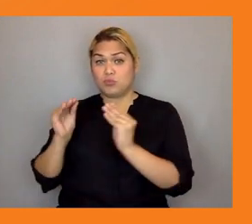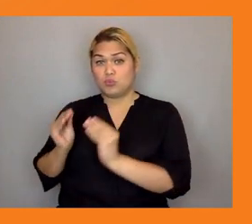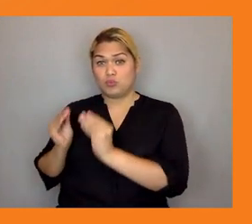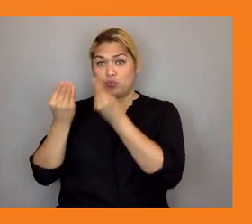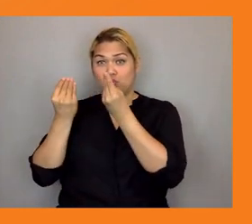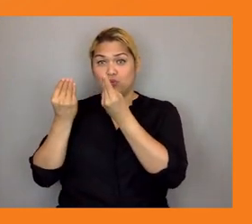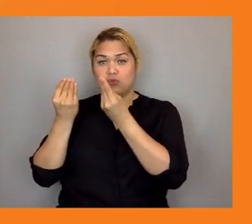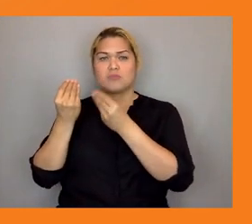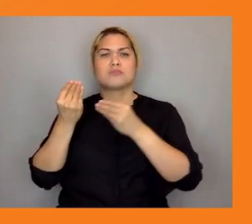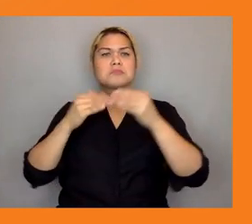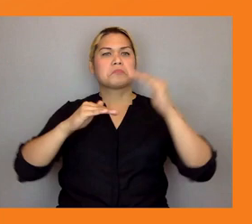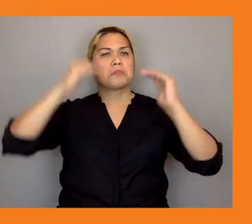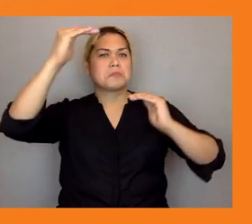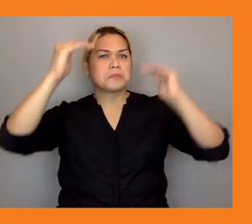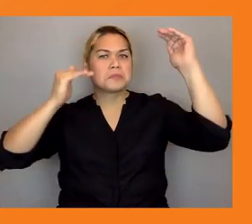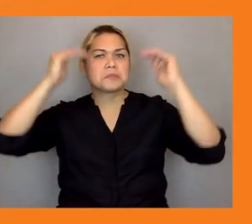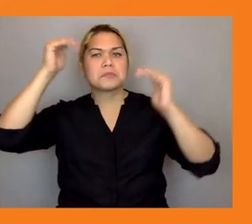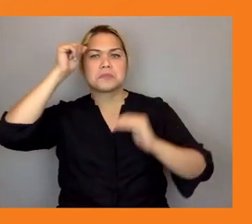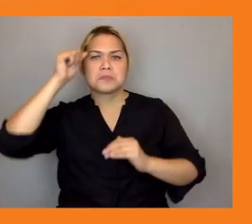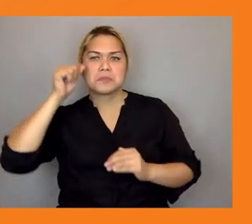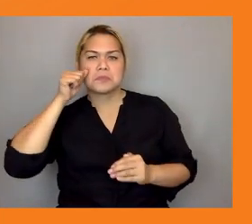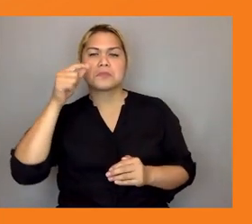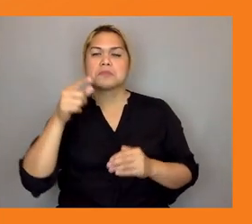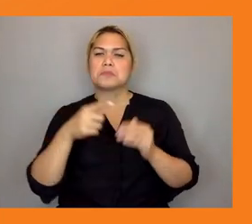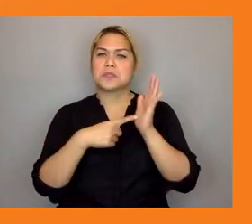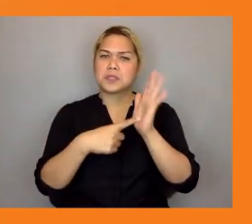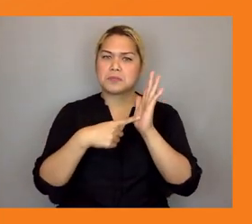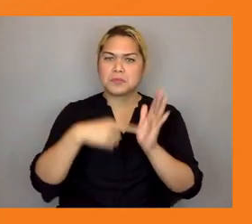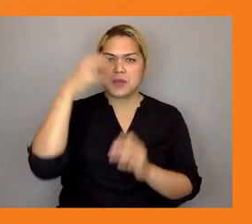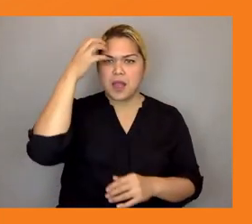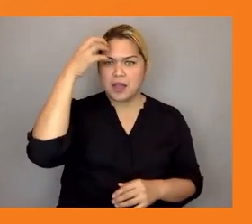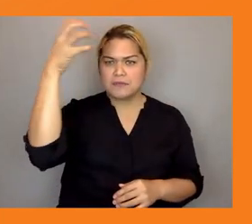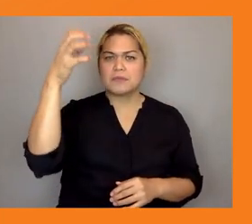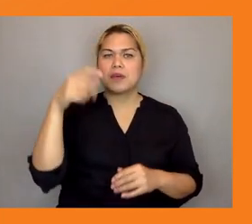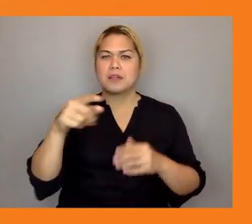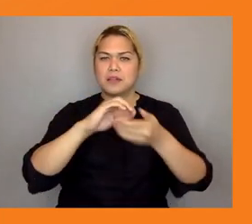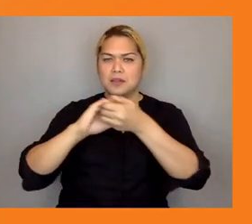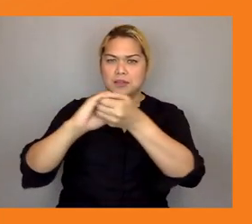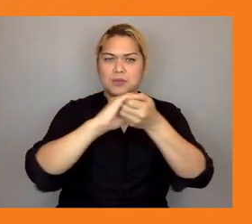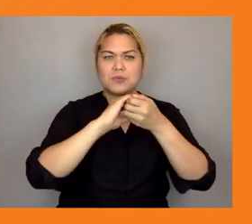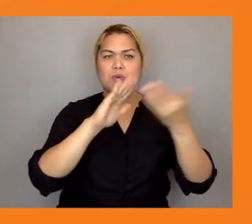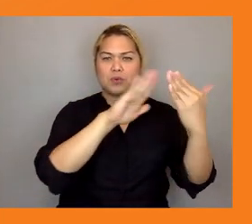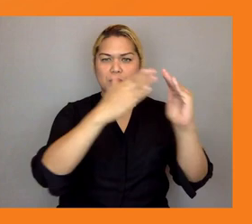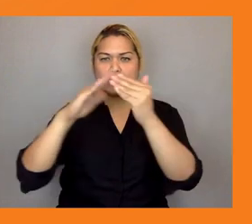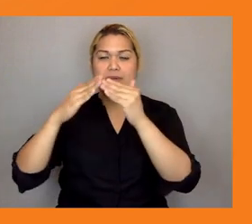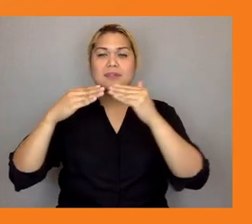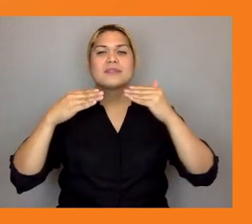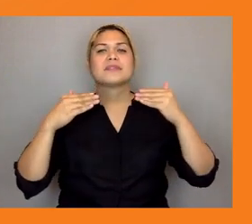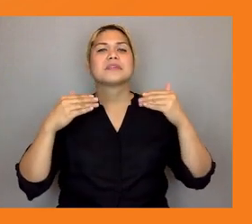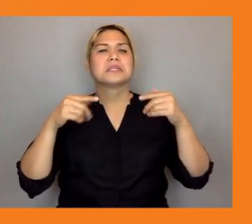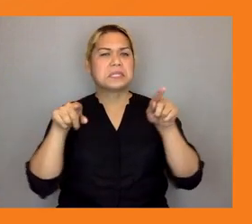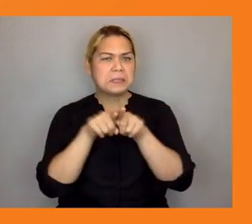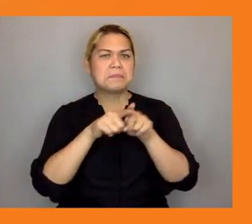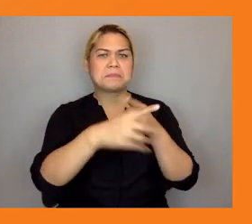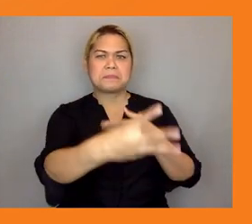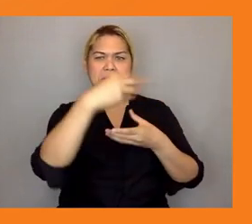government uh the ngo leaders community leaders and some other stakeholders that you know uh that can foster the